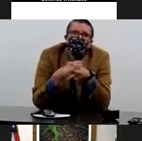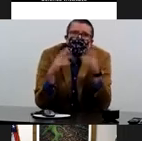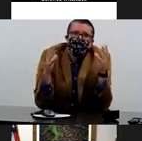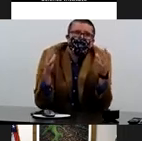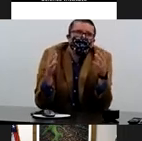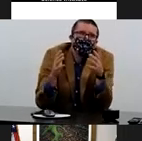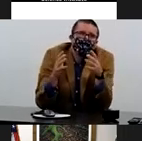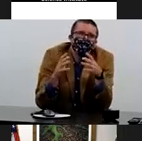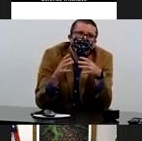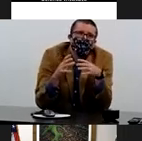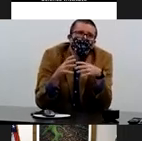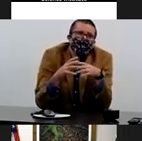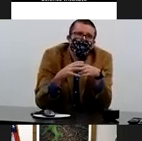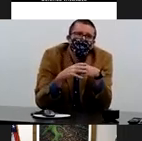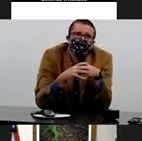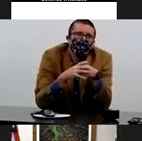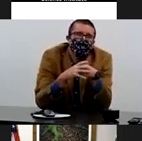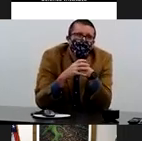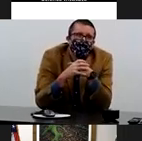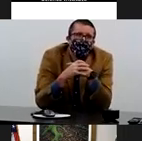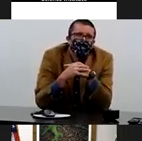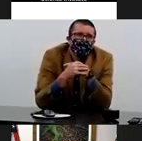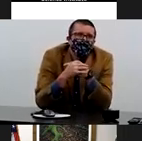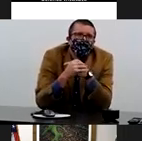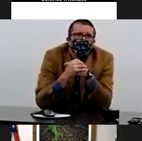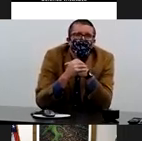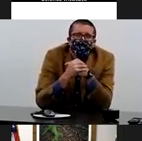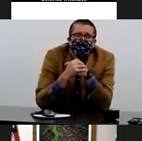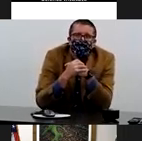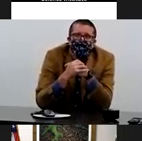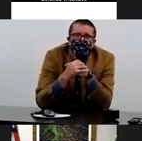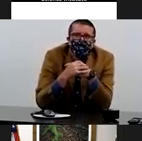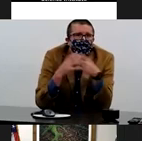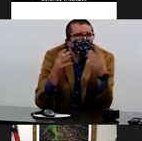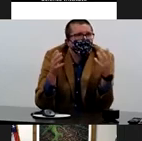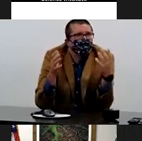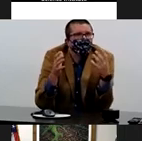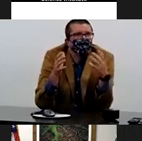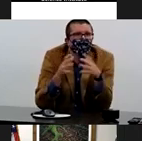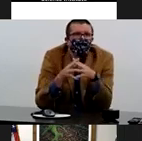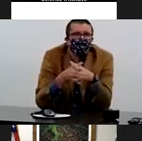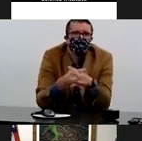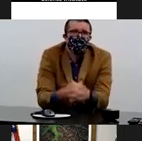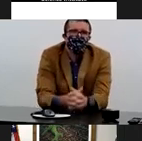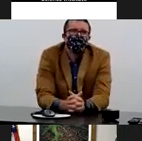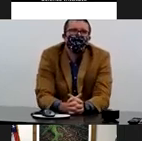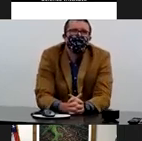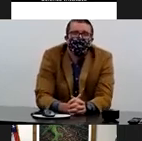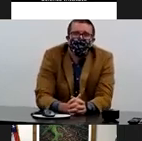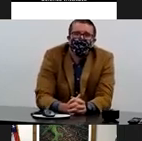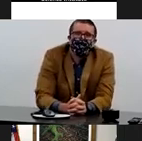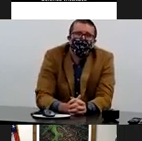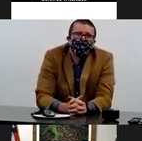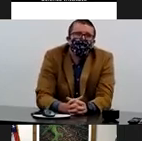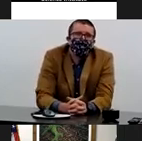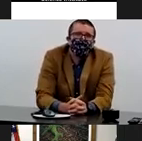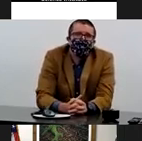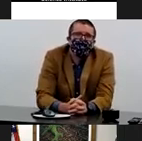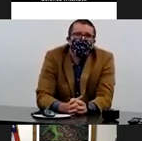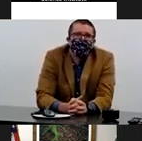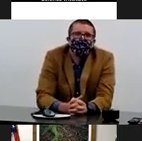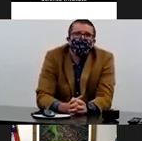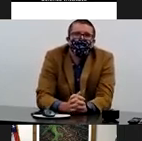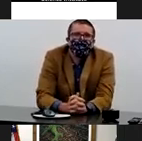Within the virus, there's also a protein called nucleocapsid of particular interest because it protects the genome and forms a